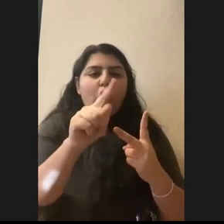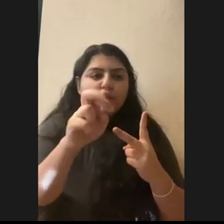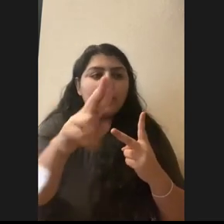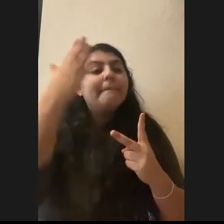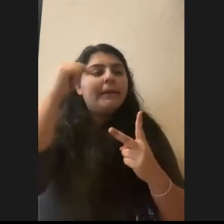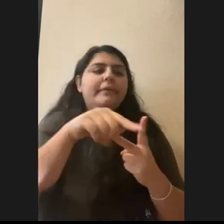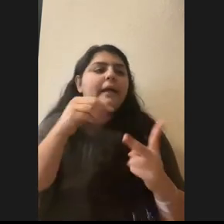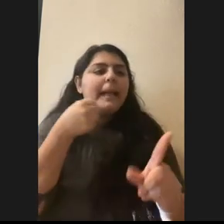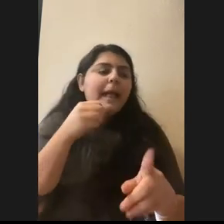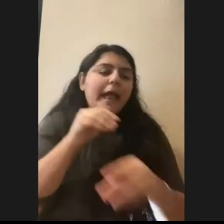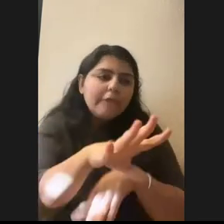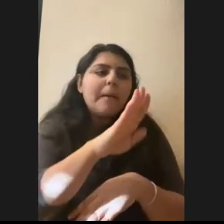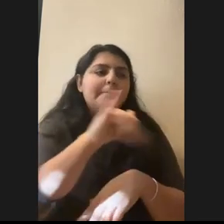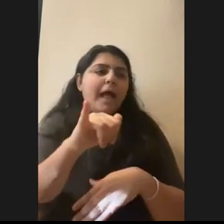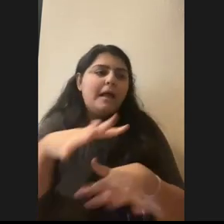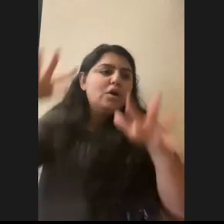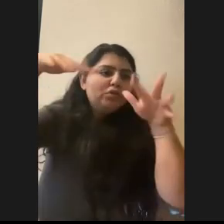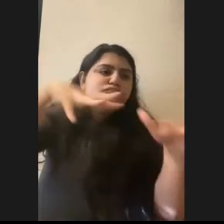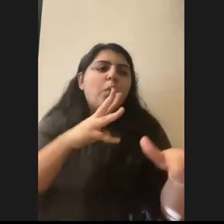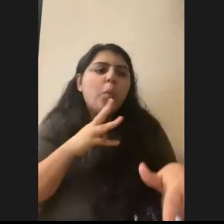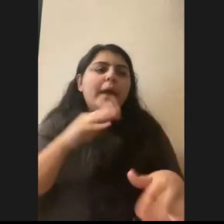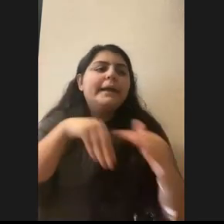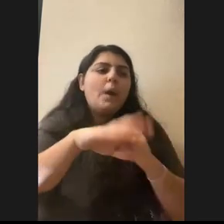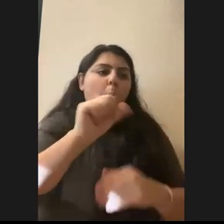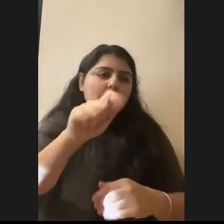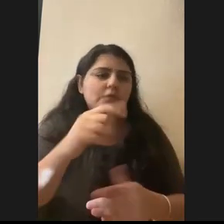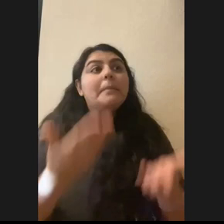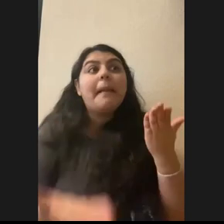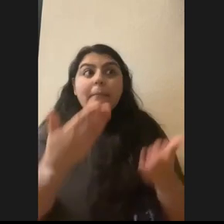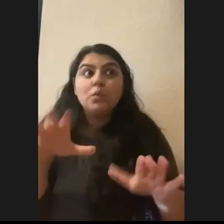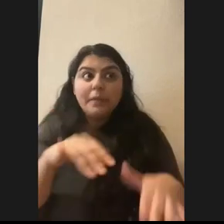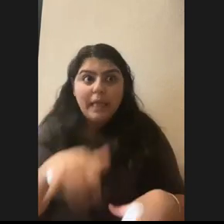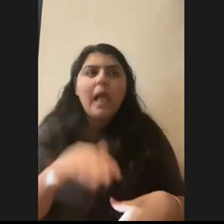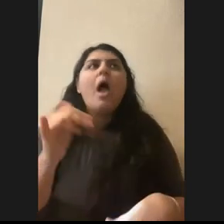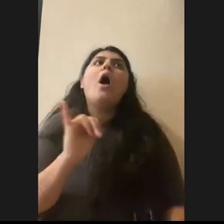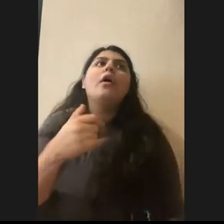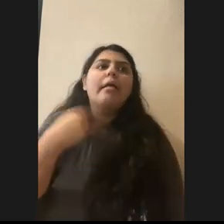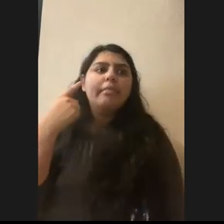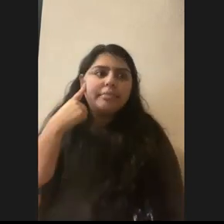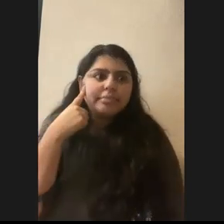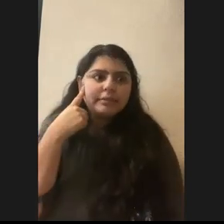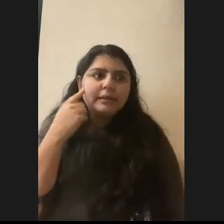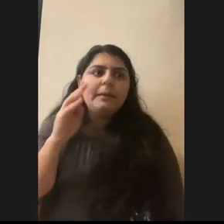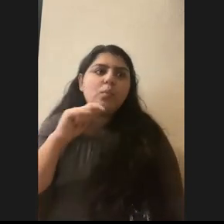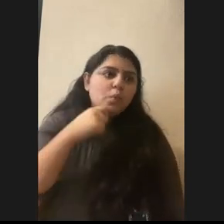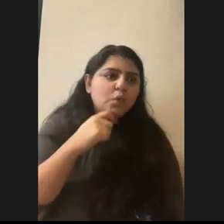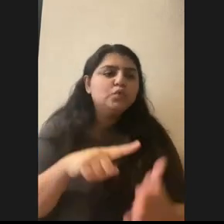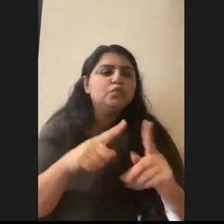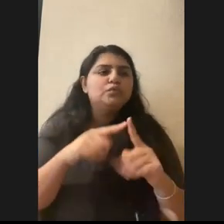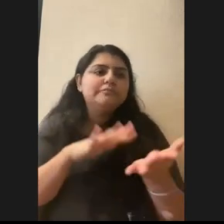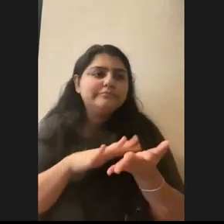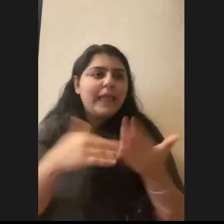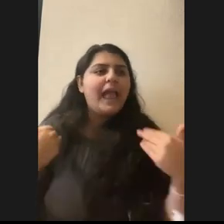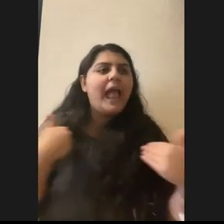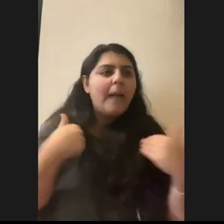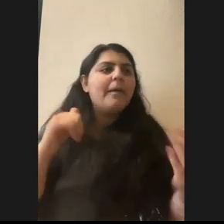um, at the coast. So we might get to do that. I also think it would just be neat to, um, study these animals that are,